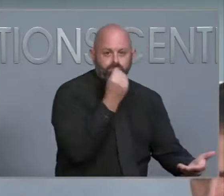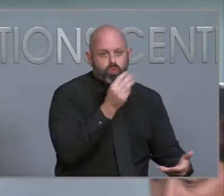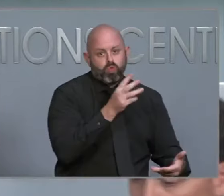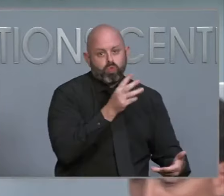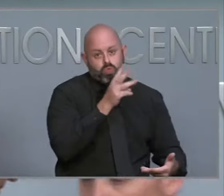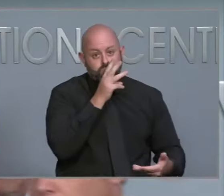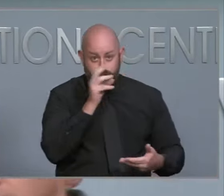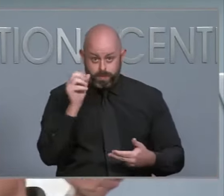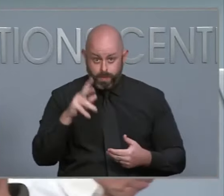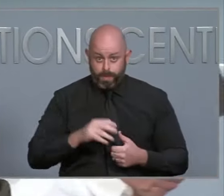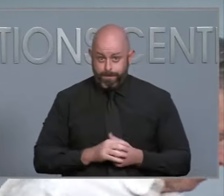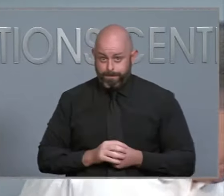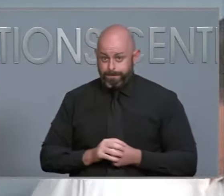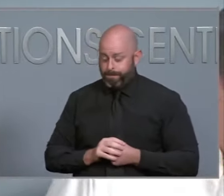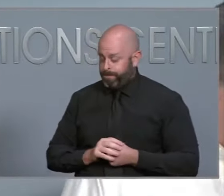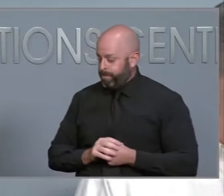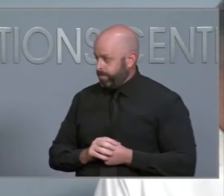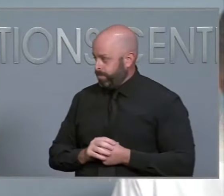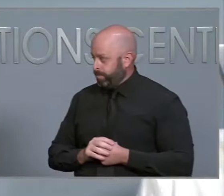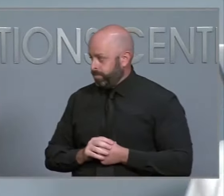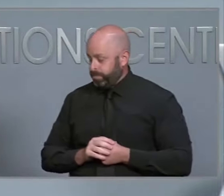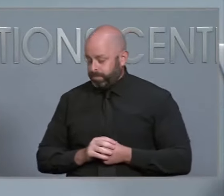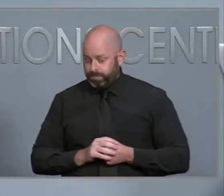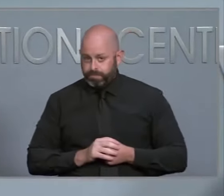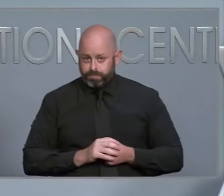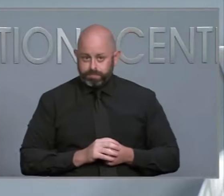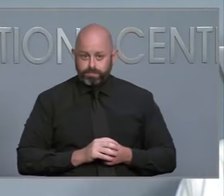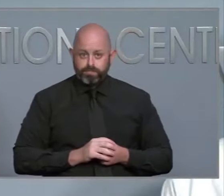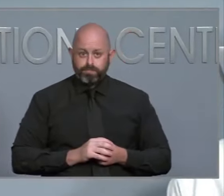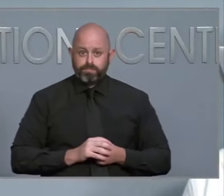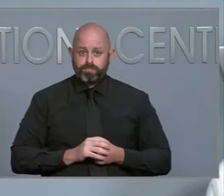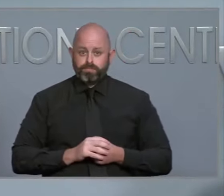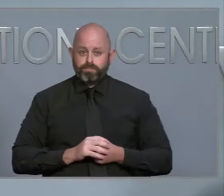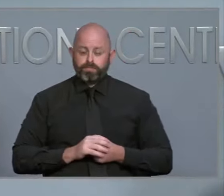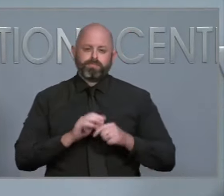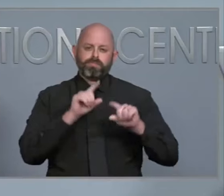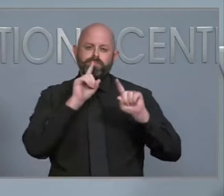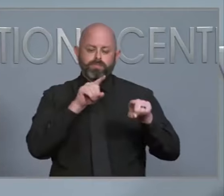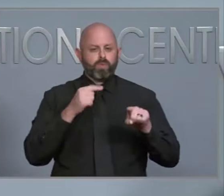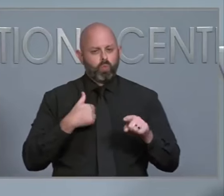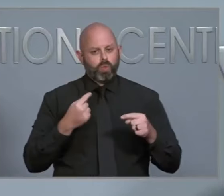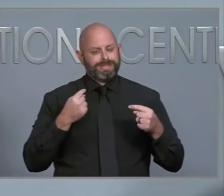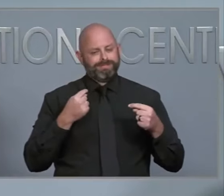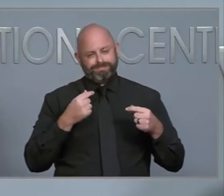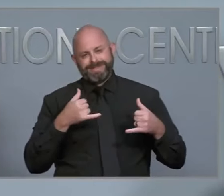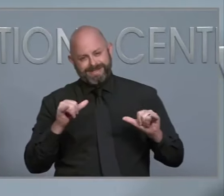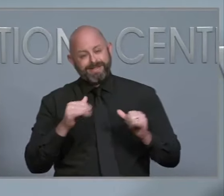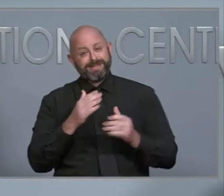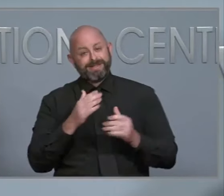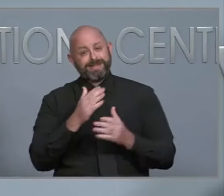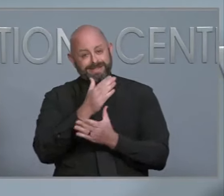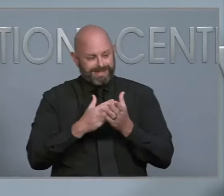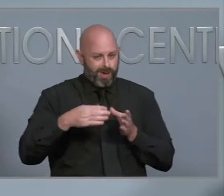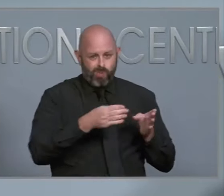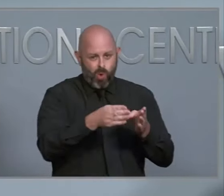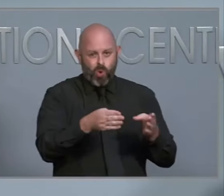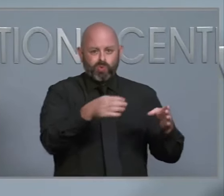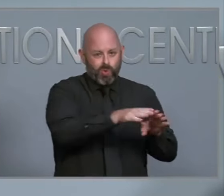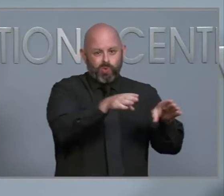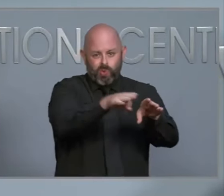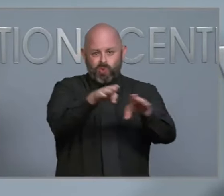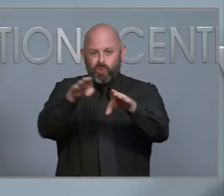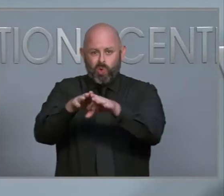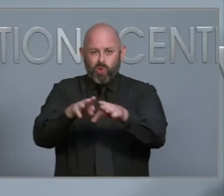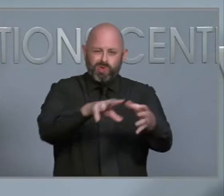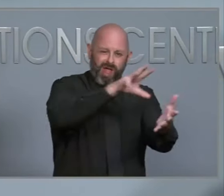I think as the governor said there we're dealing still with access issues into some communities. That's the reason we are looking at